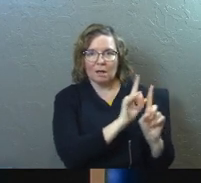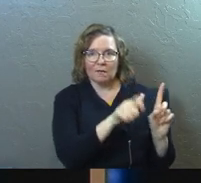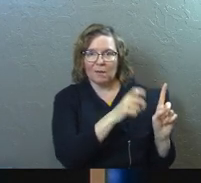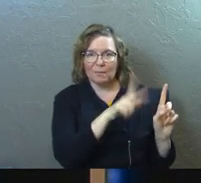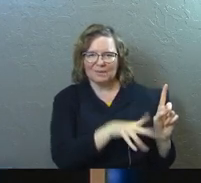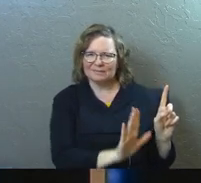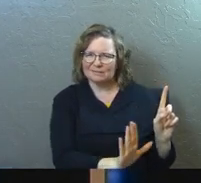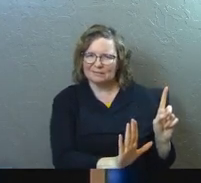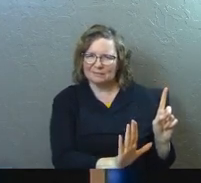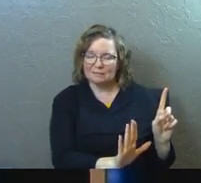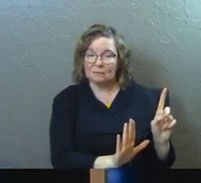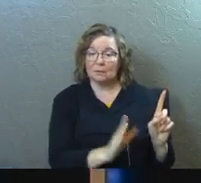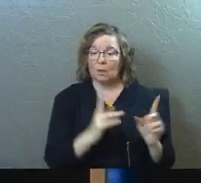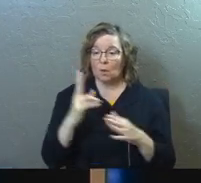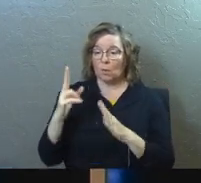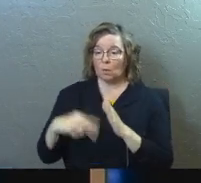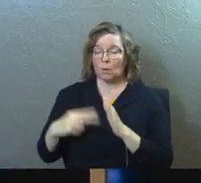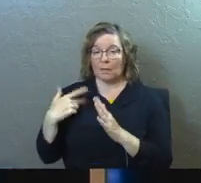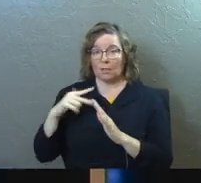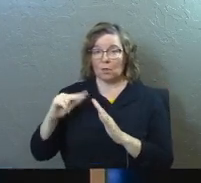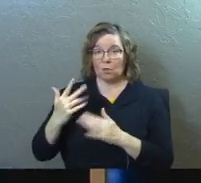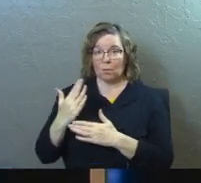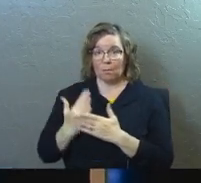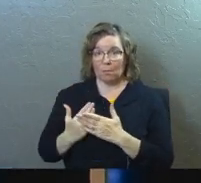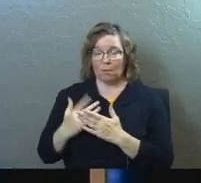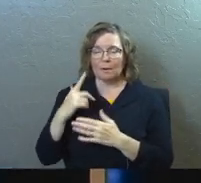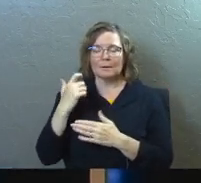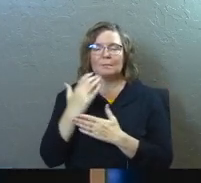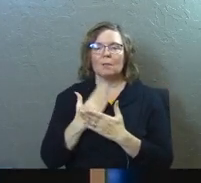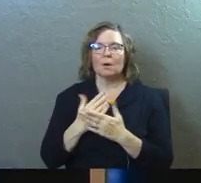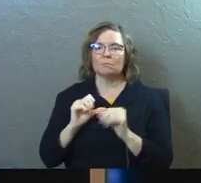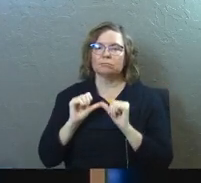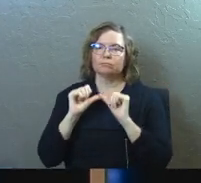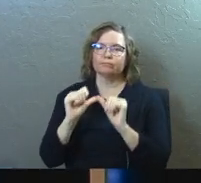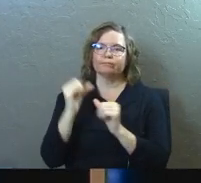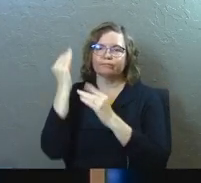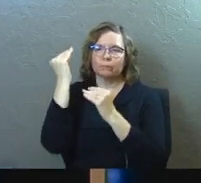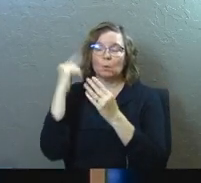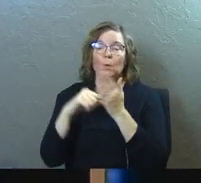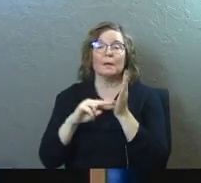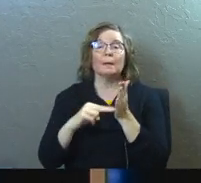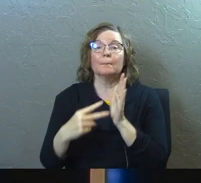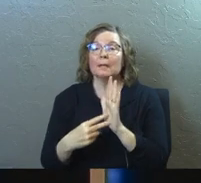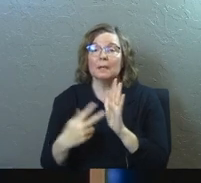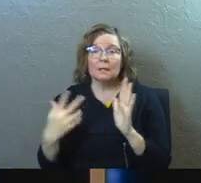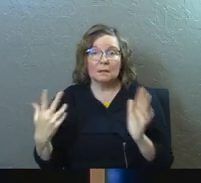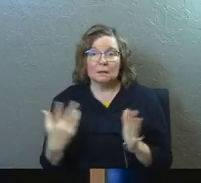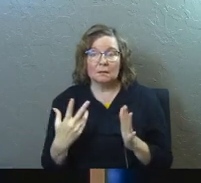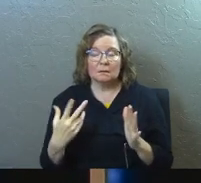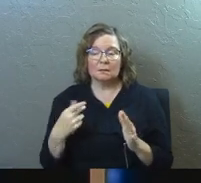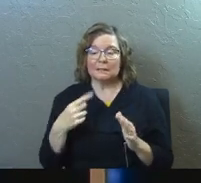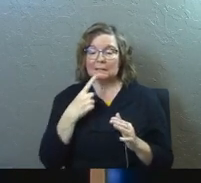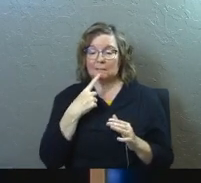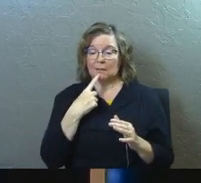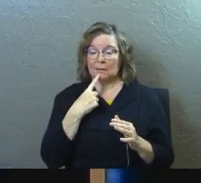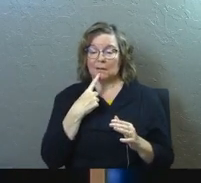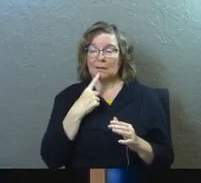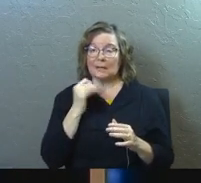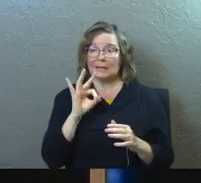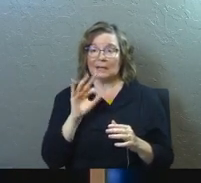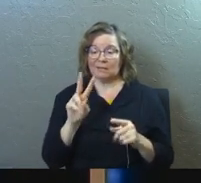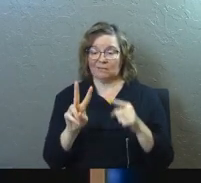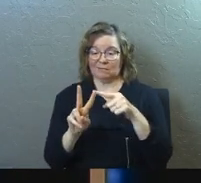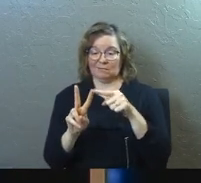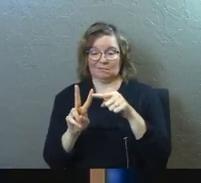The reason I read this third part to you is because it's just, it's part of the continuous thought. And what he's implying here is he's implying that